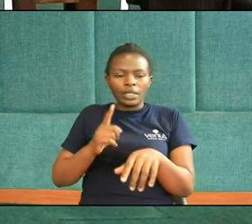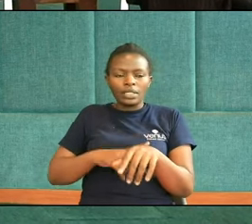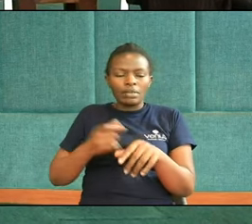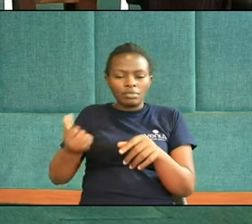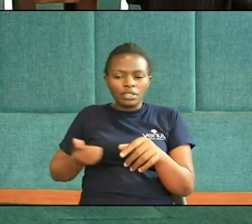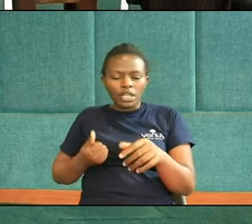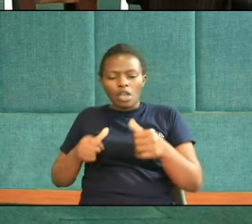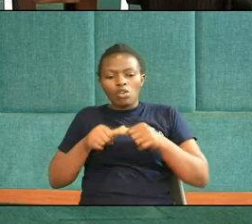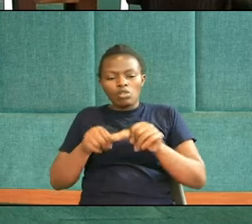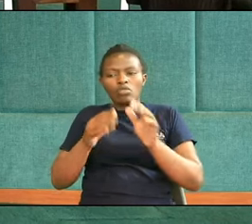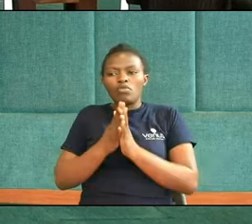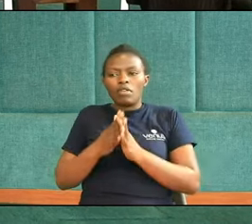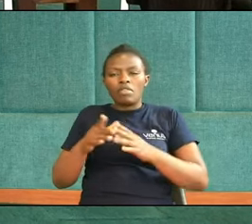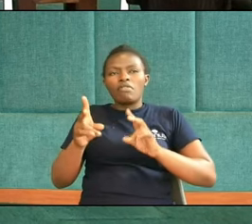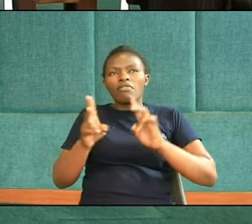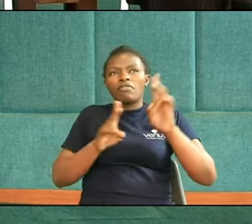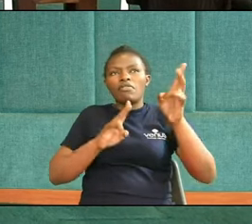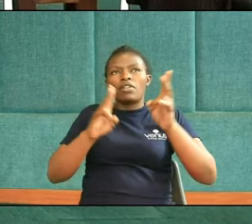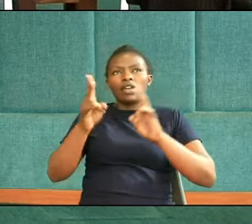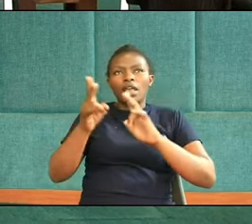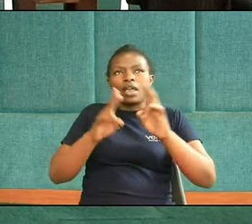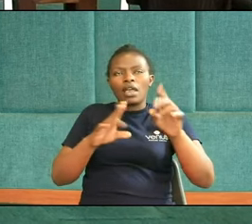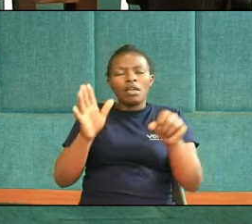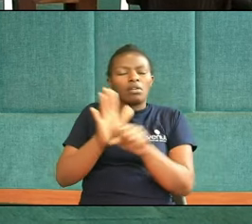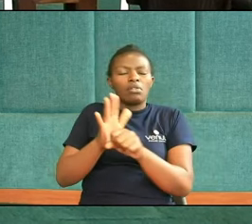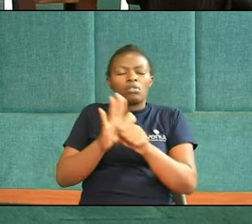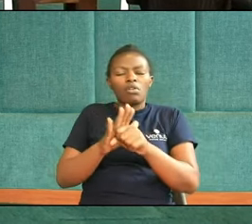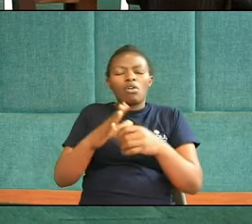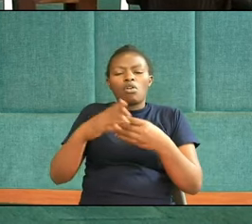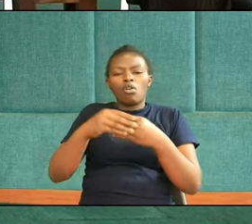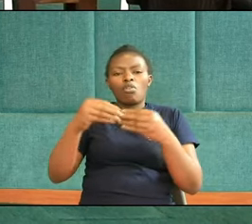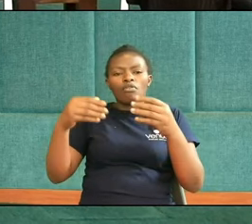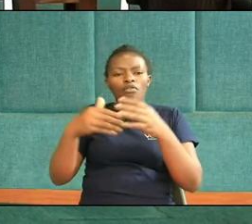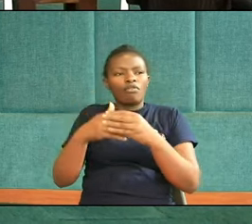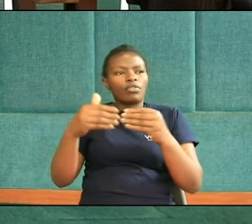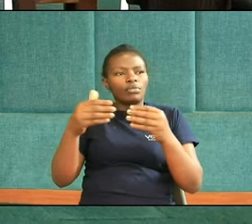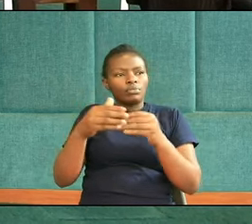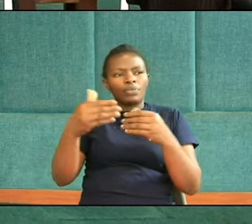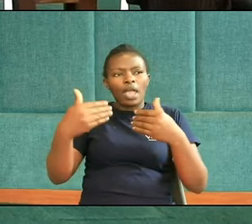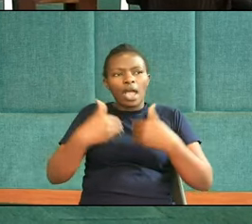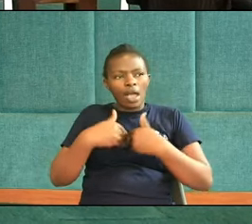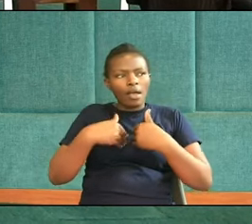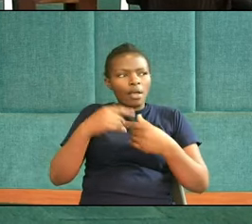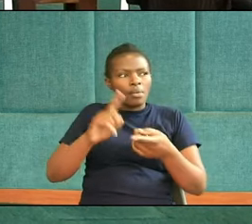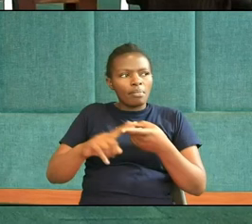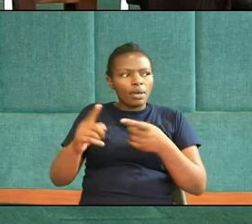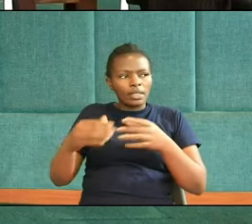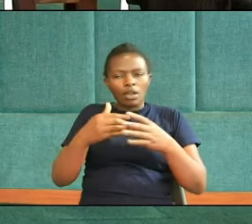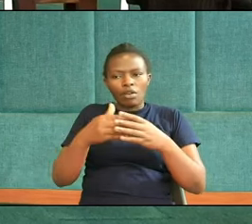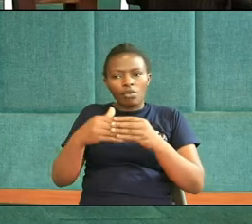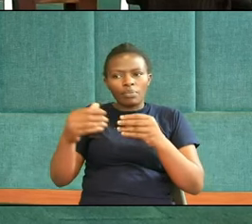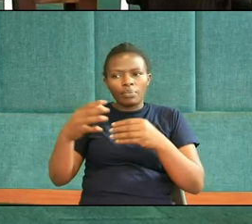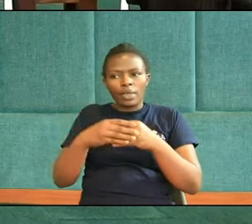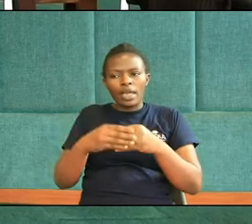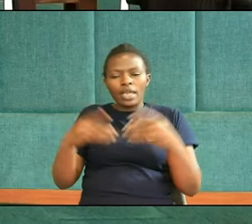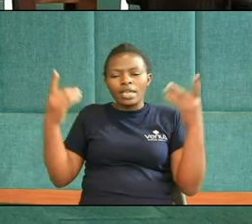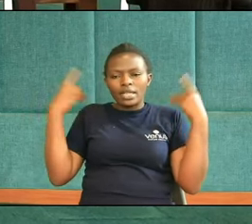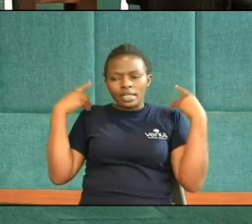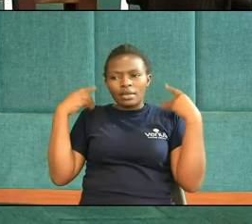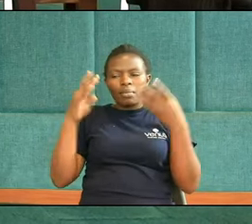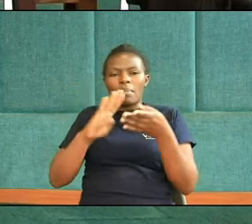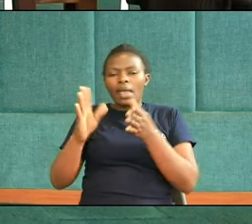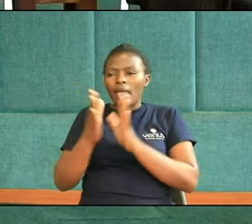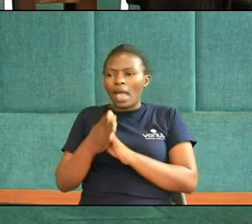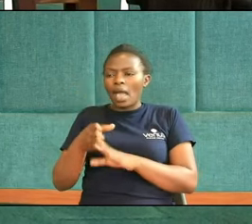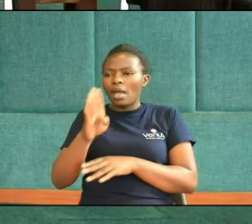Through the flight She is Getting more comfortable But her Her Comfortability Is disturbed By a bell